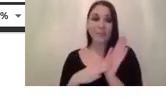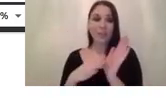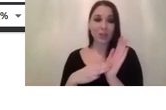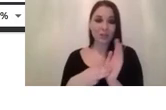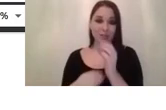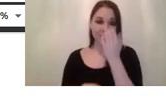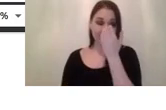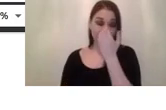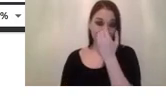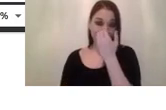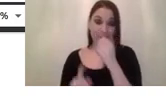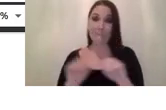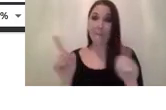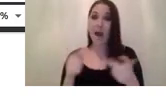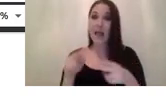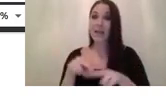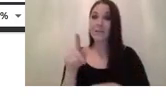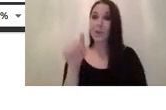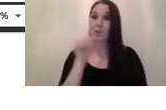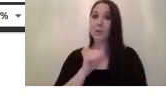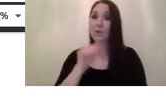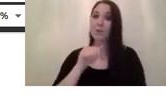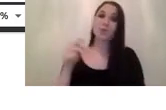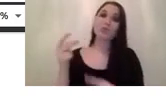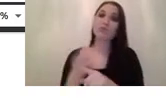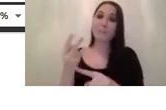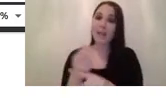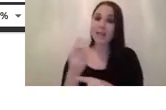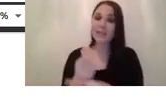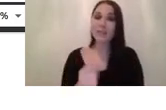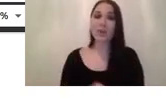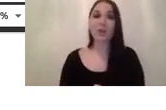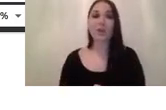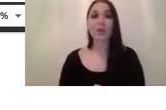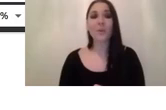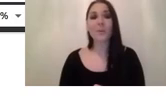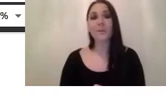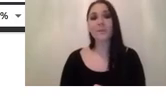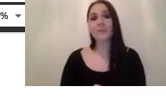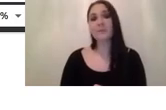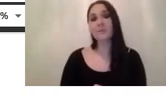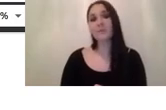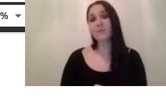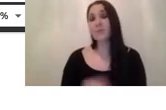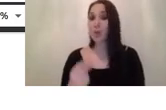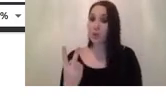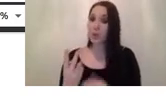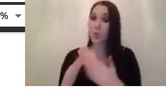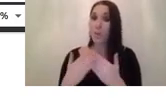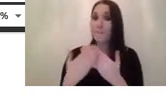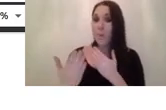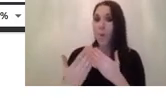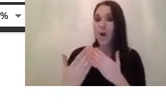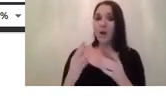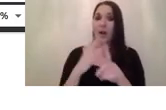you use for instance a repeater or if you use um let's say two or more network switches